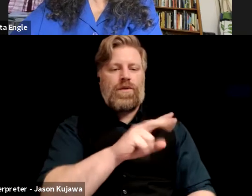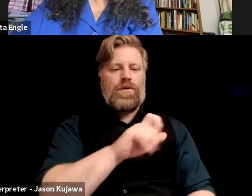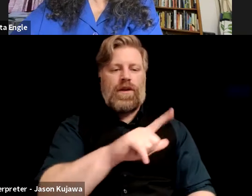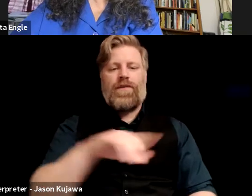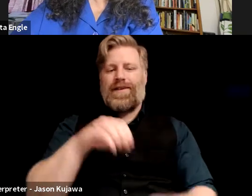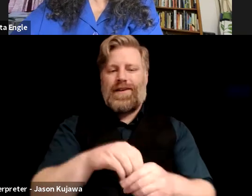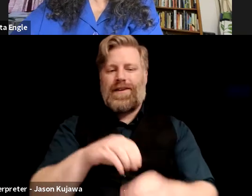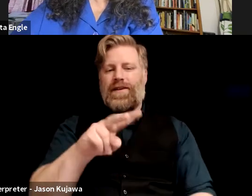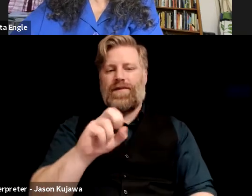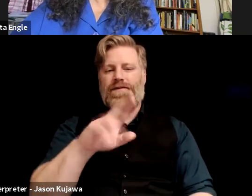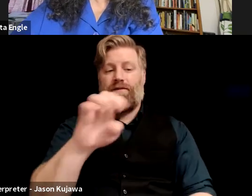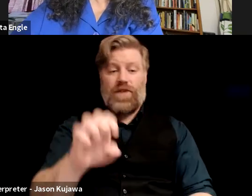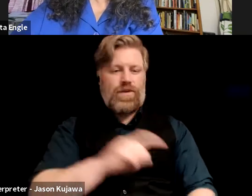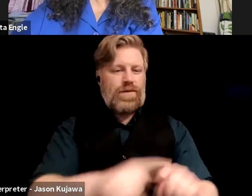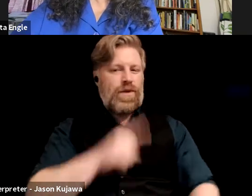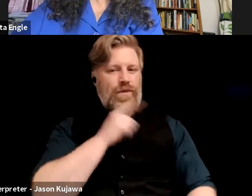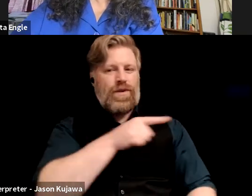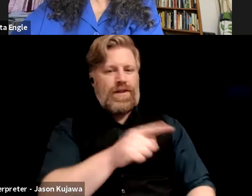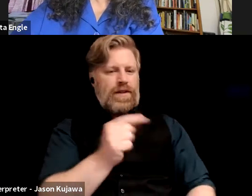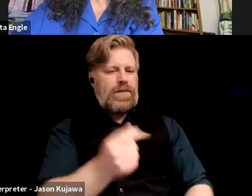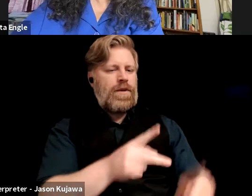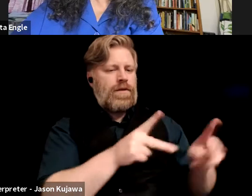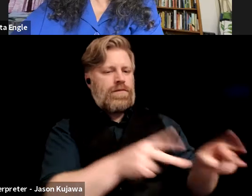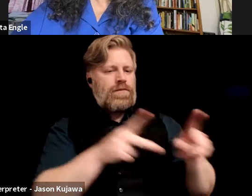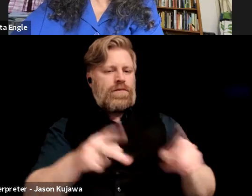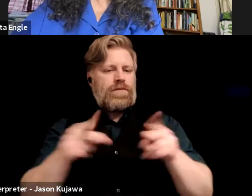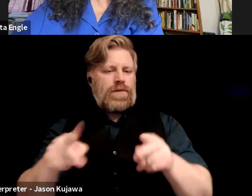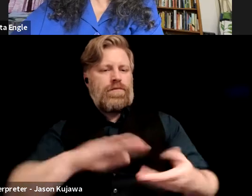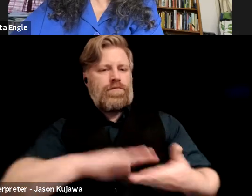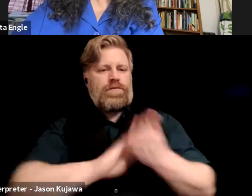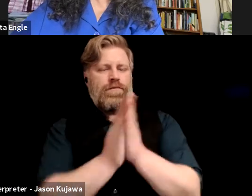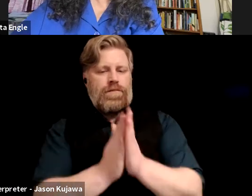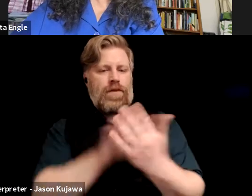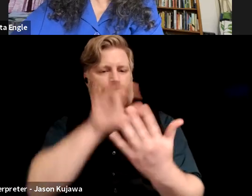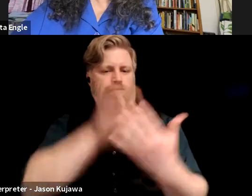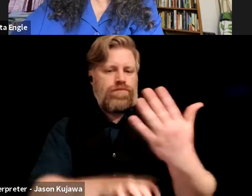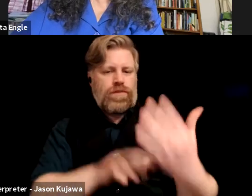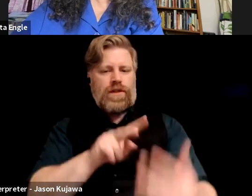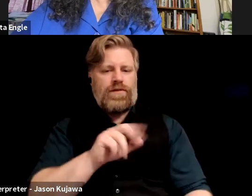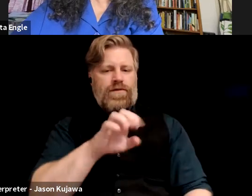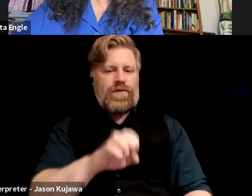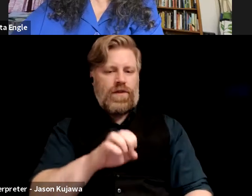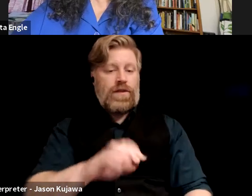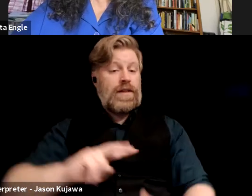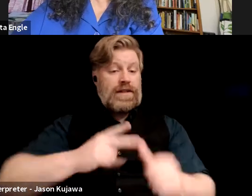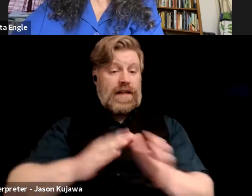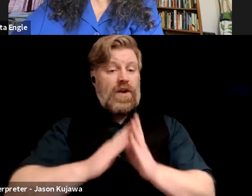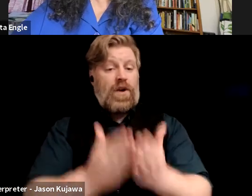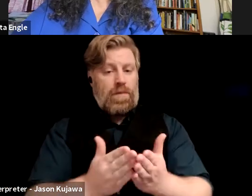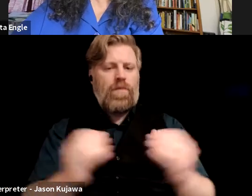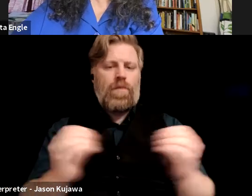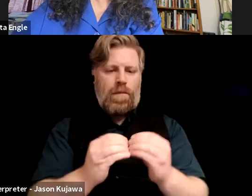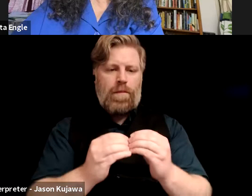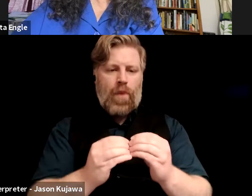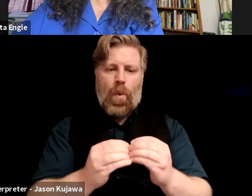like a series of vignettes in verse. The sequel is a little bit more tightly plotted, but it's still the same sort of thing. And I, I just